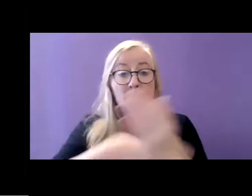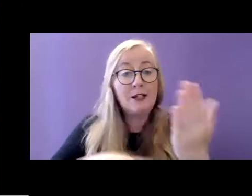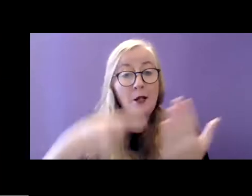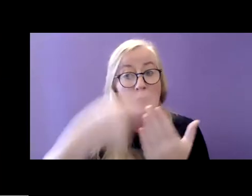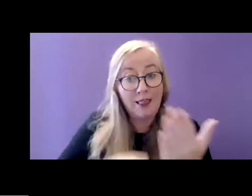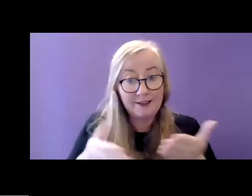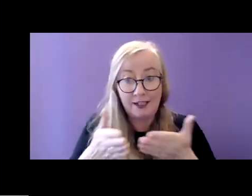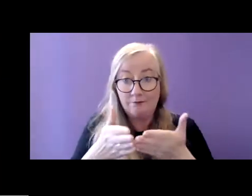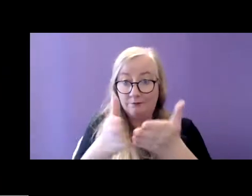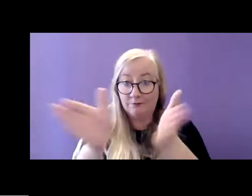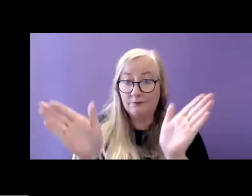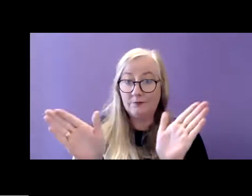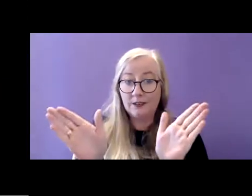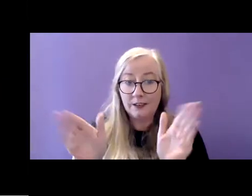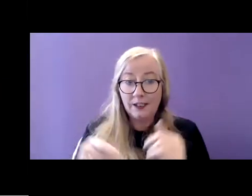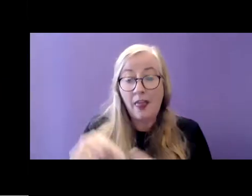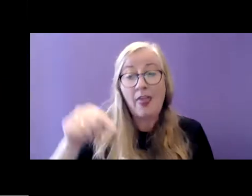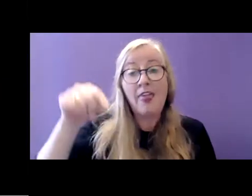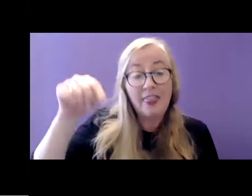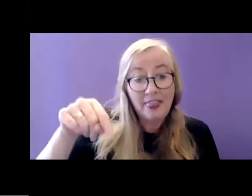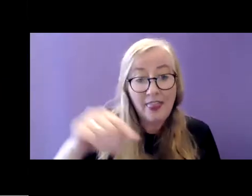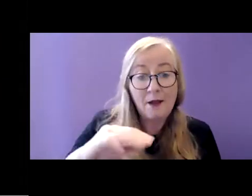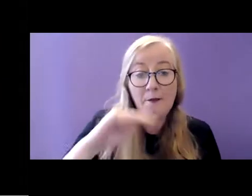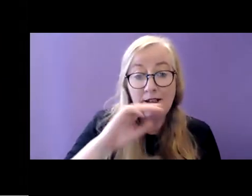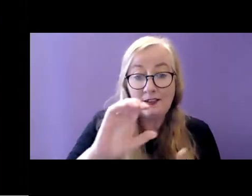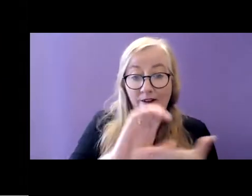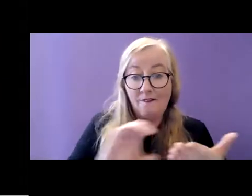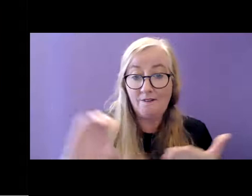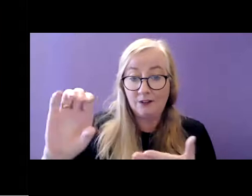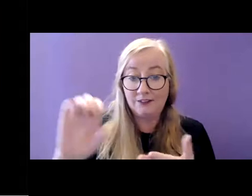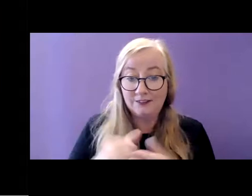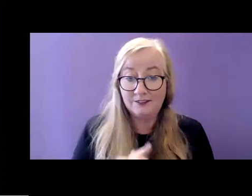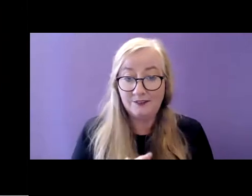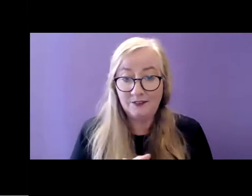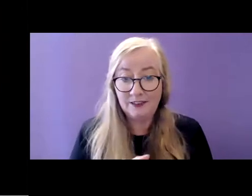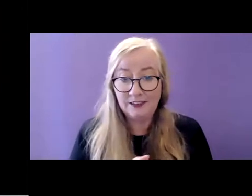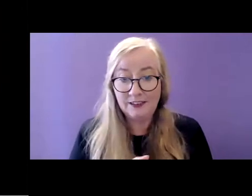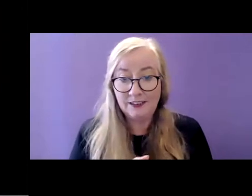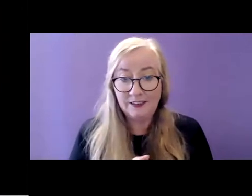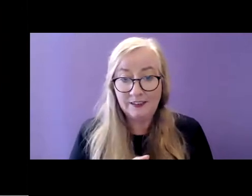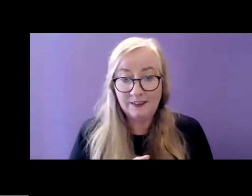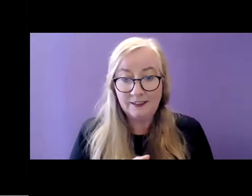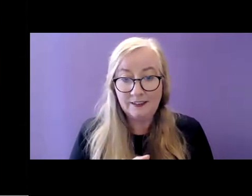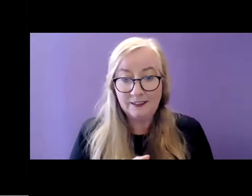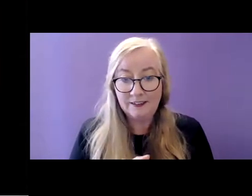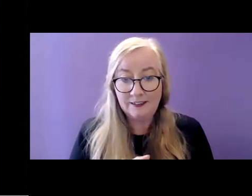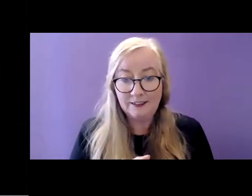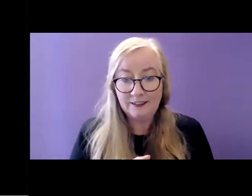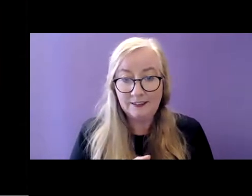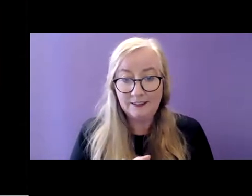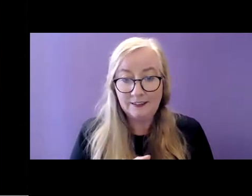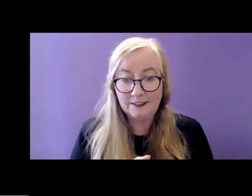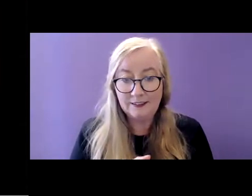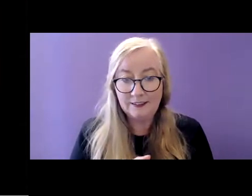a wider basis. This in turn conforms my department. The national housing strategy for people with disabilities